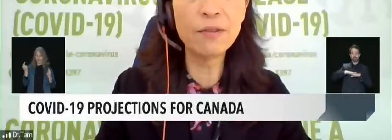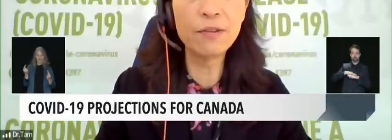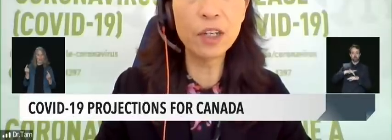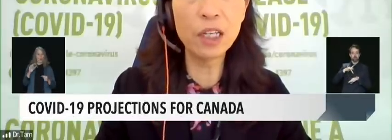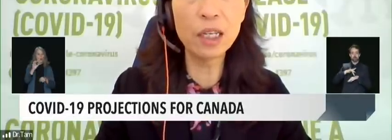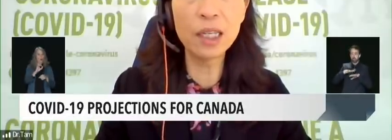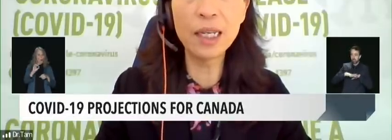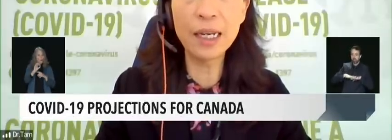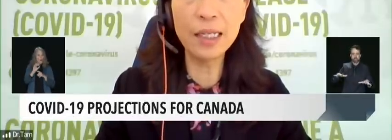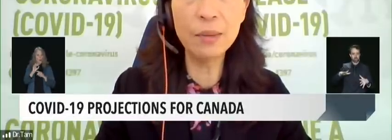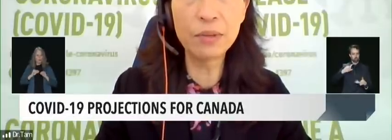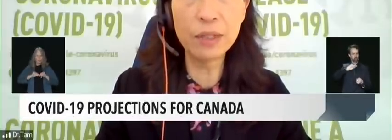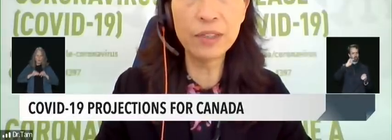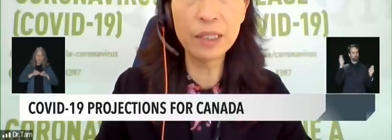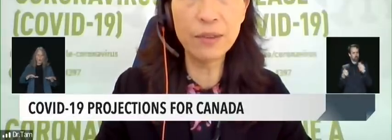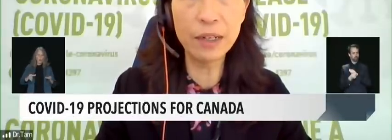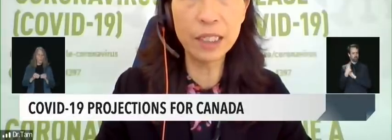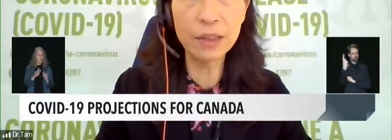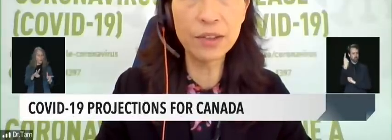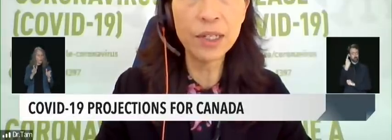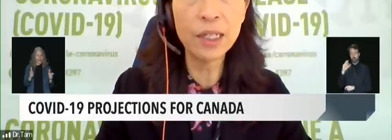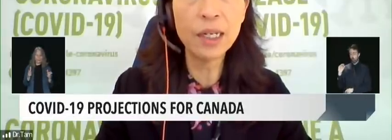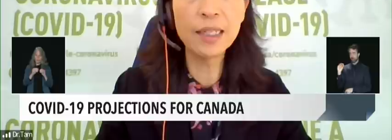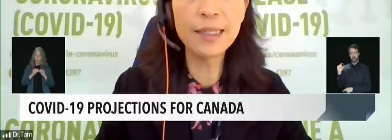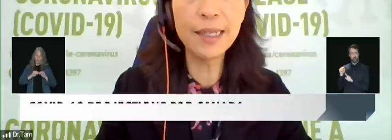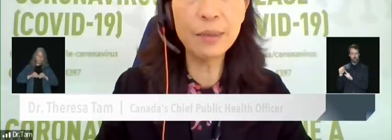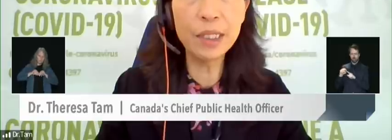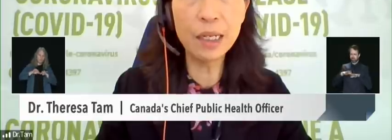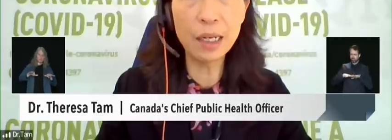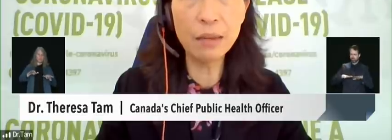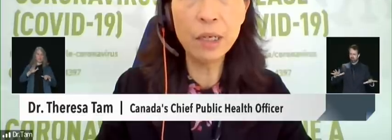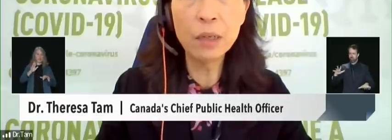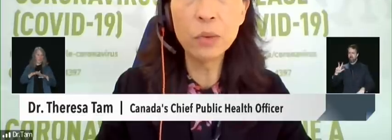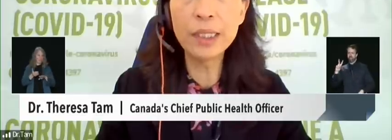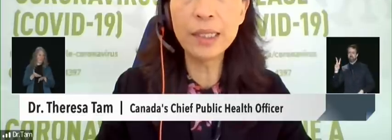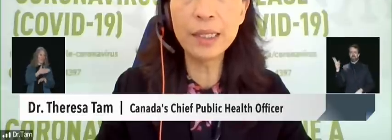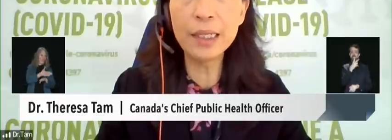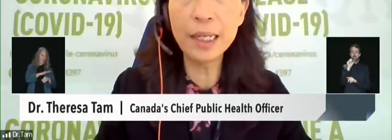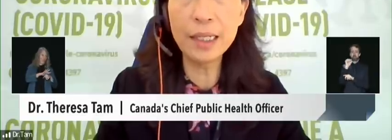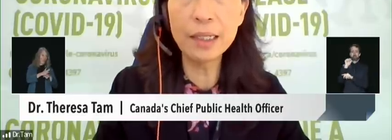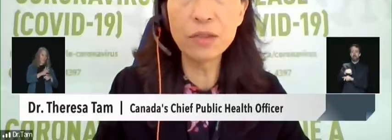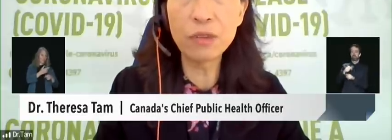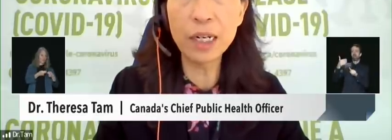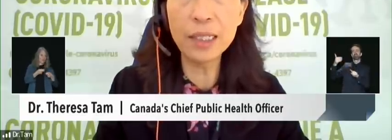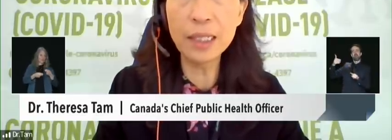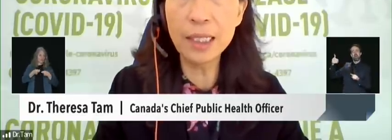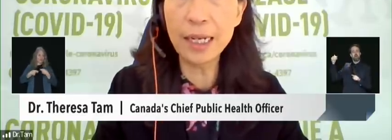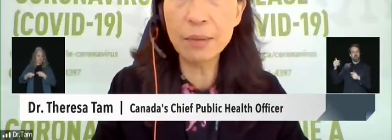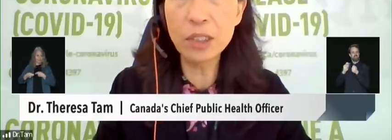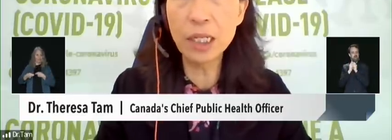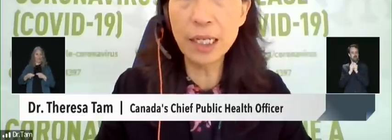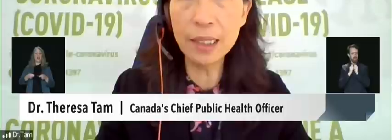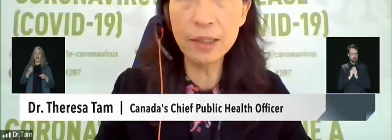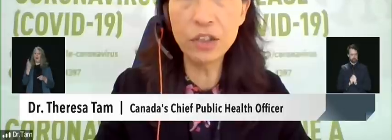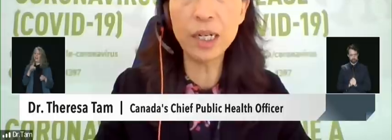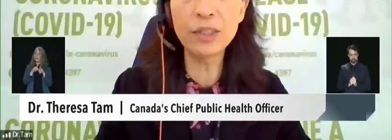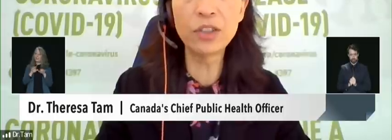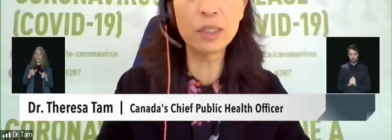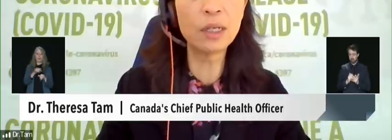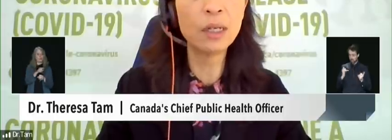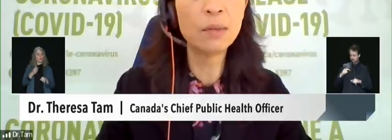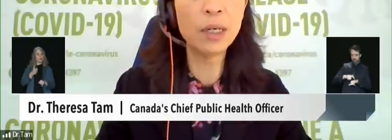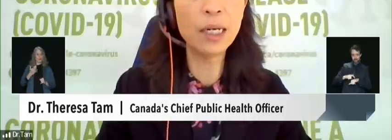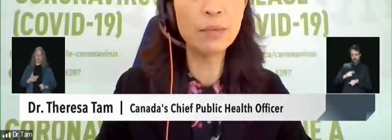faster and further than any previous variant. At the same time, we're seeing Canadians rise and adapt to the latest